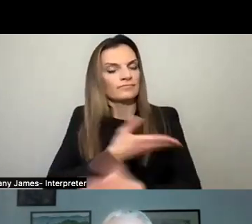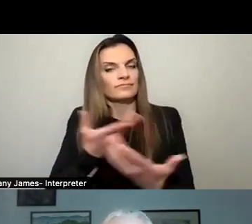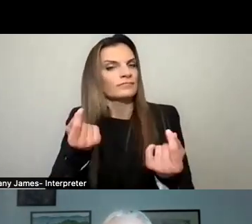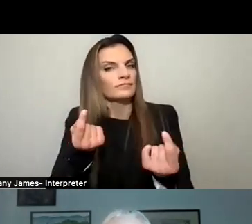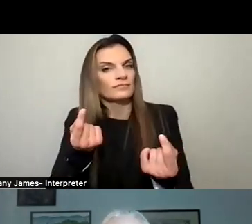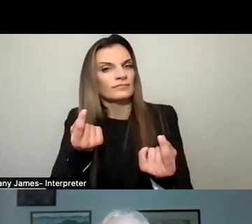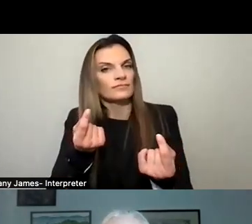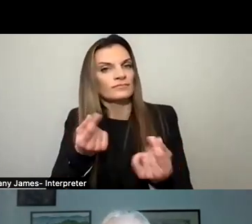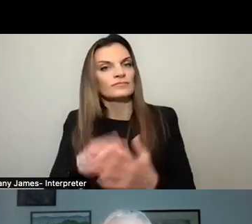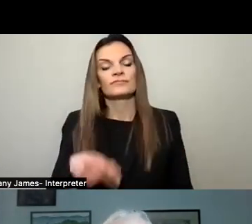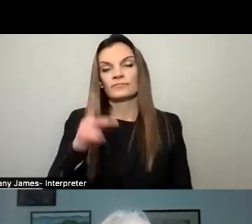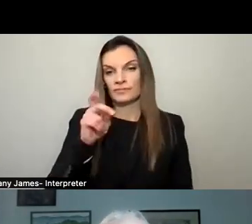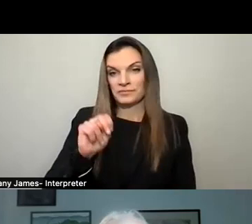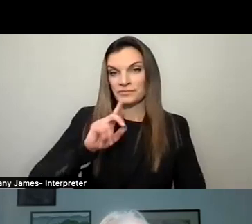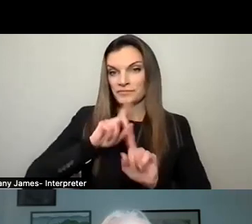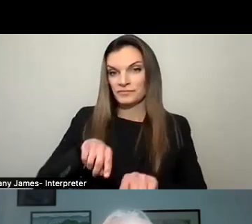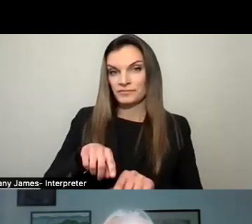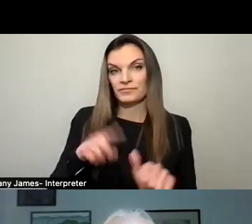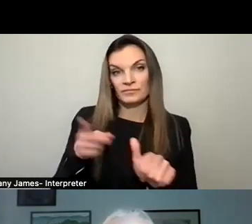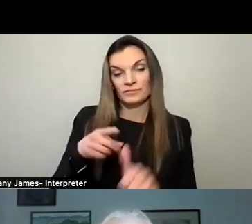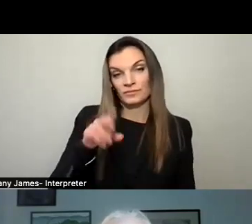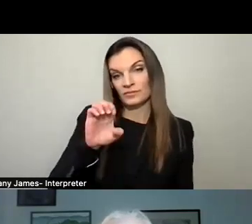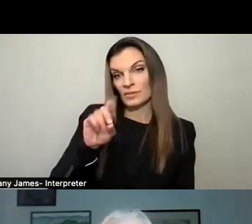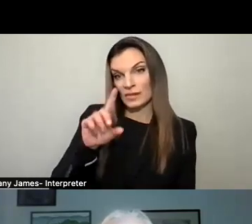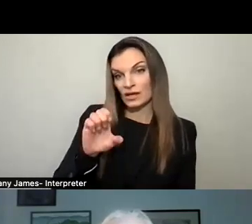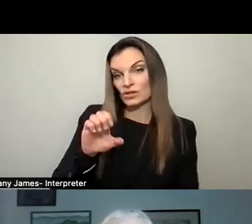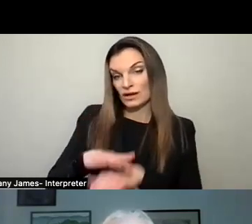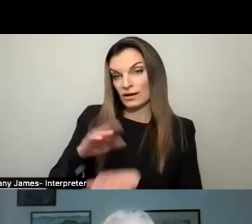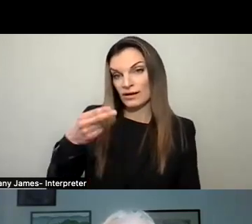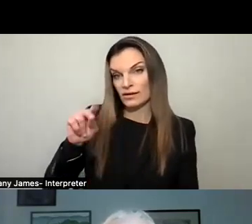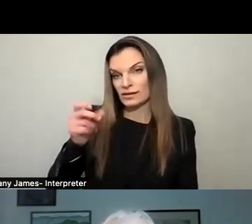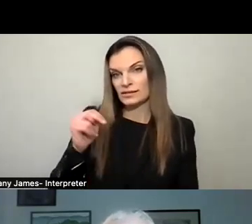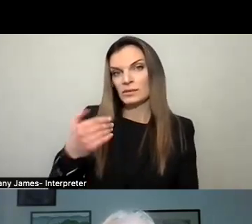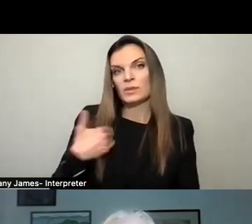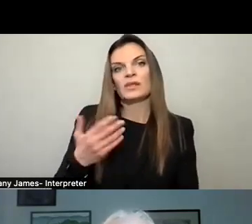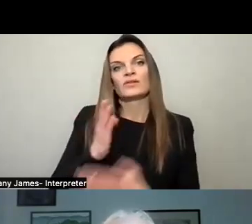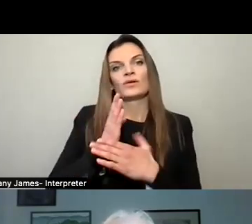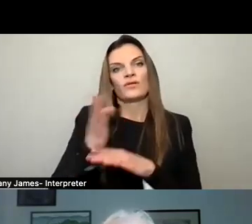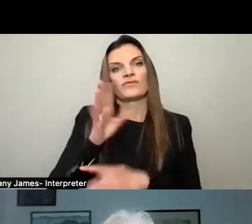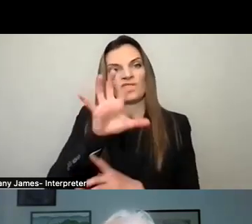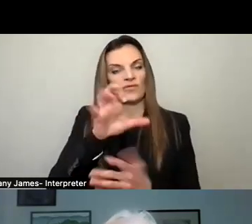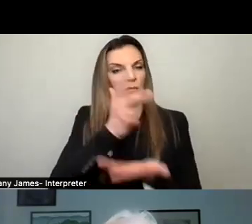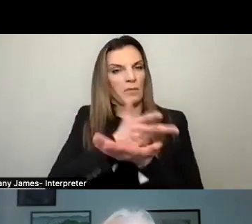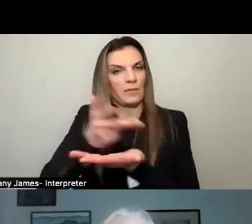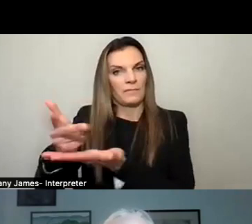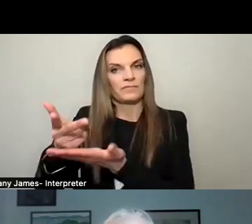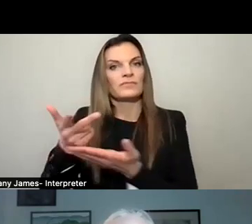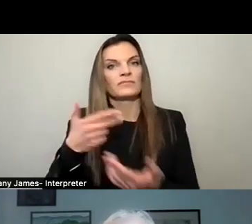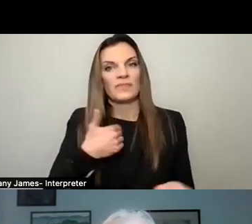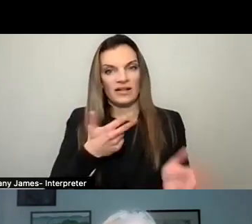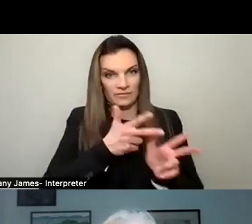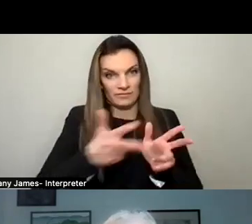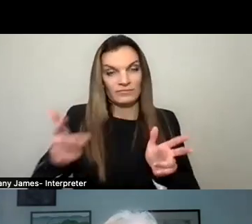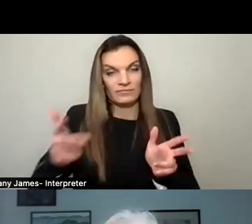First of all, Ed John Hudson has over 500 public parking spaces on the street, what we